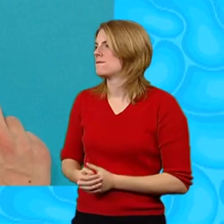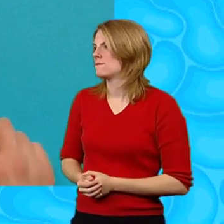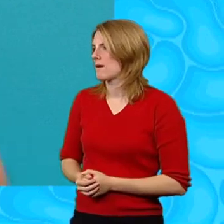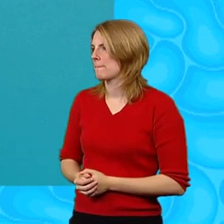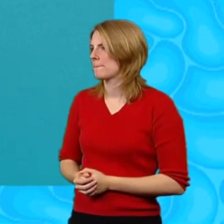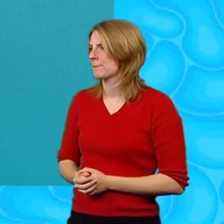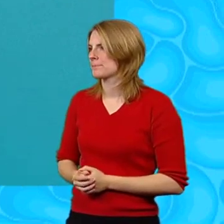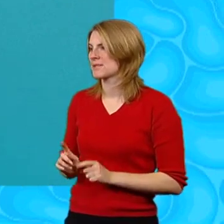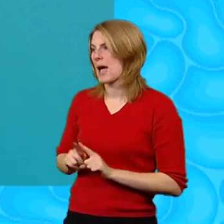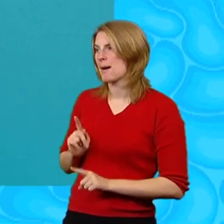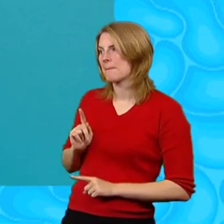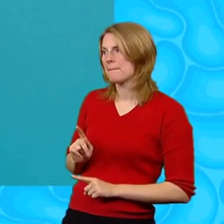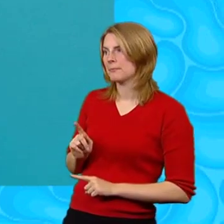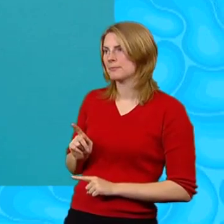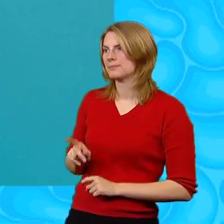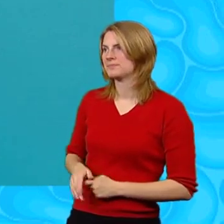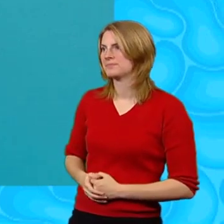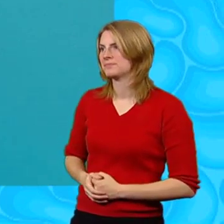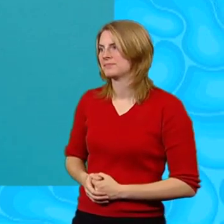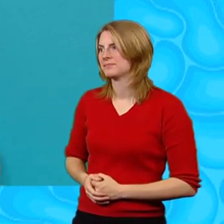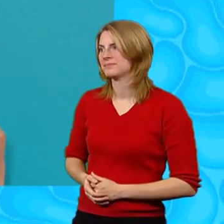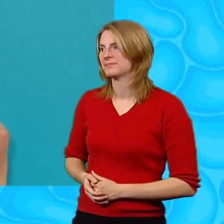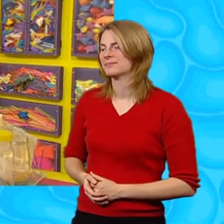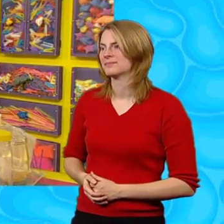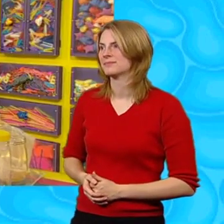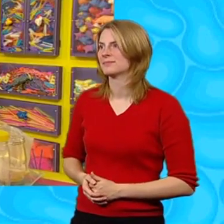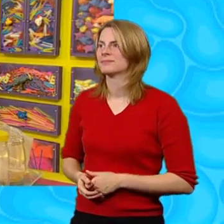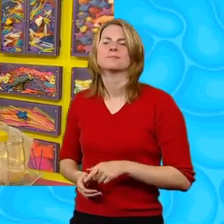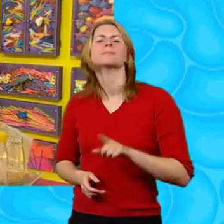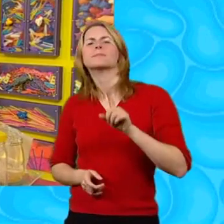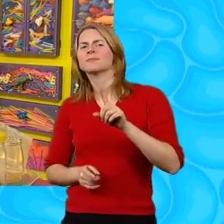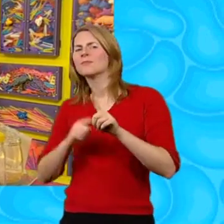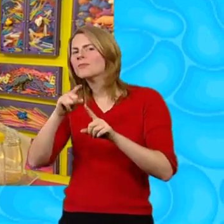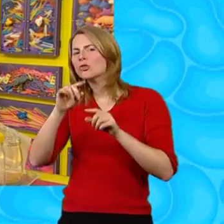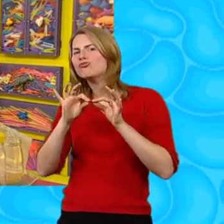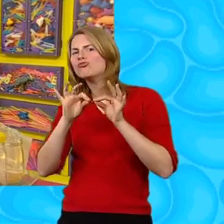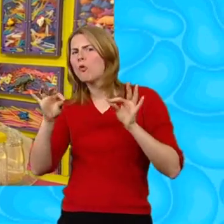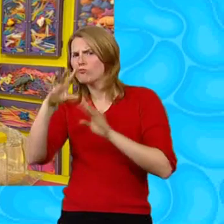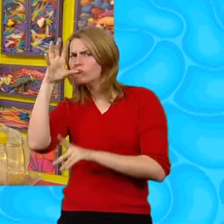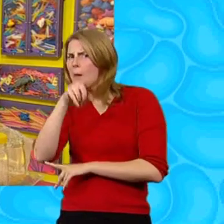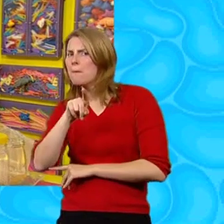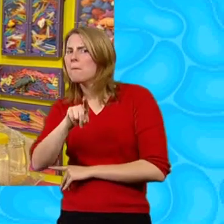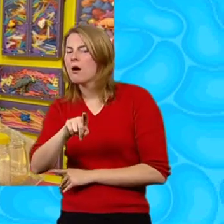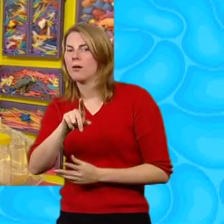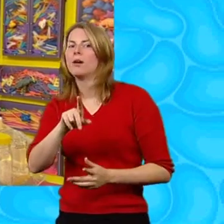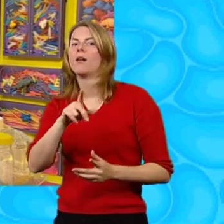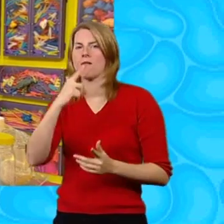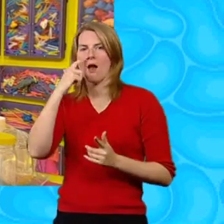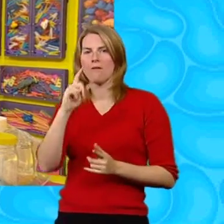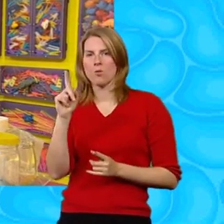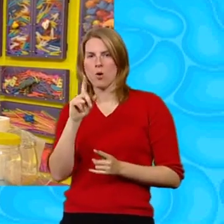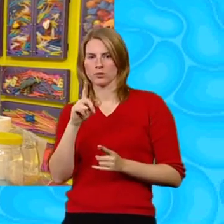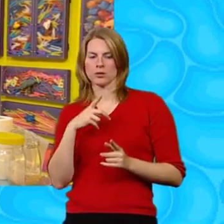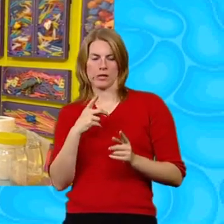And like that There Now remember your straw We need to very carefully